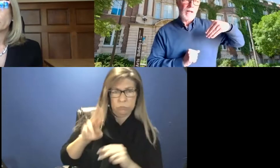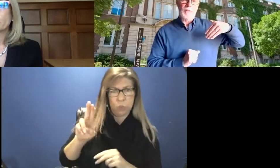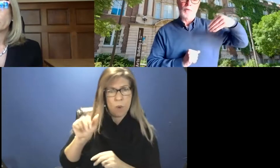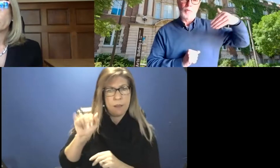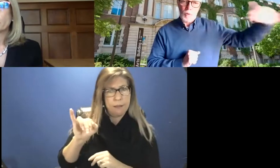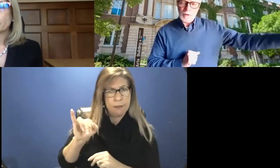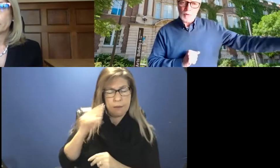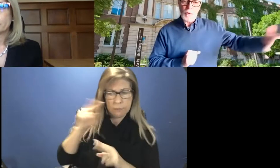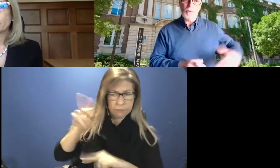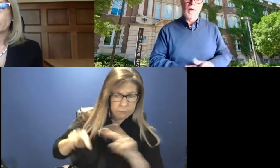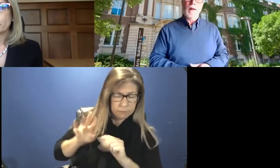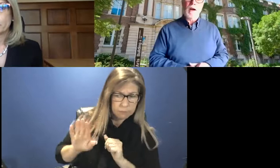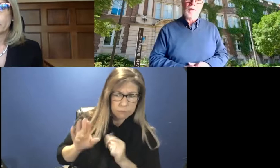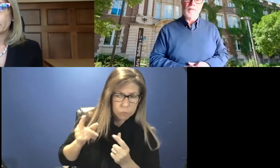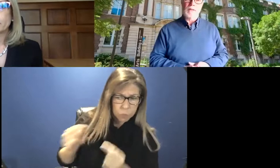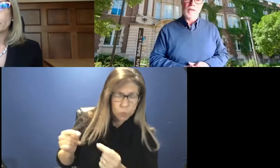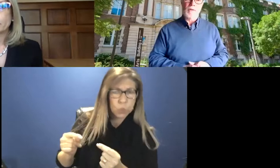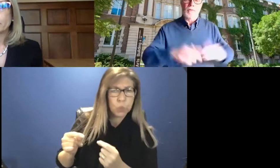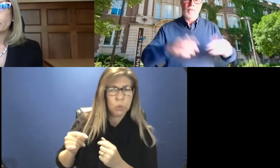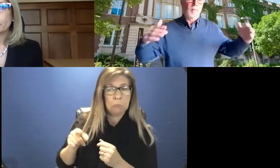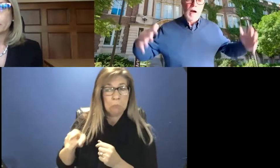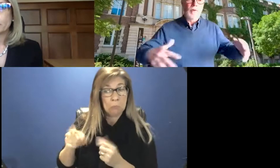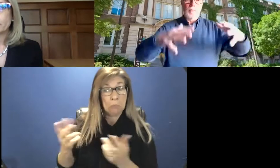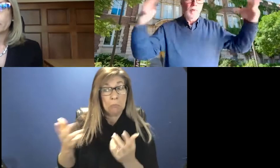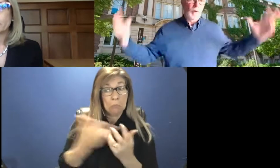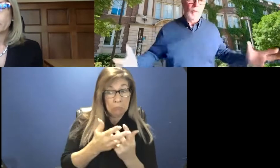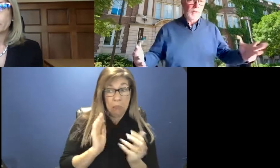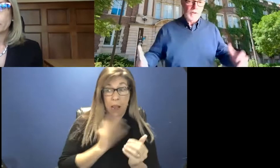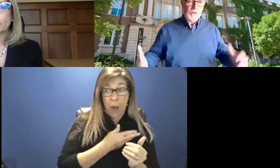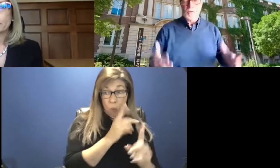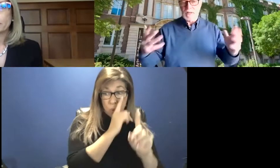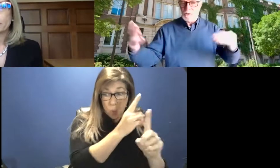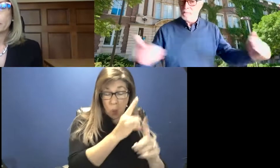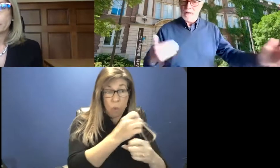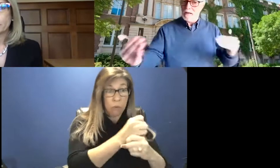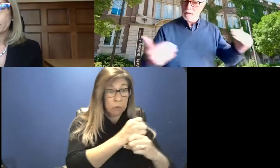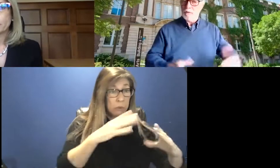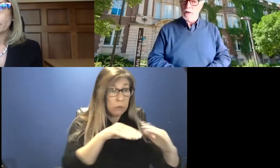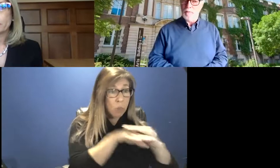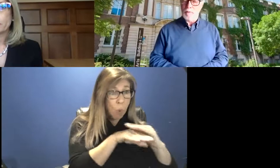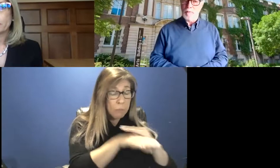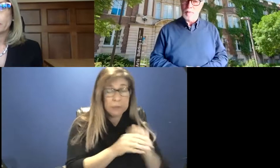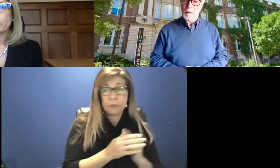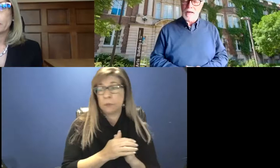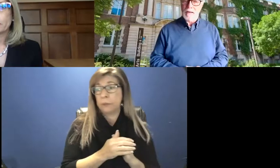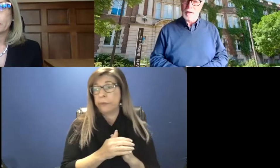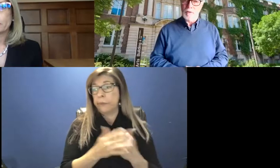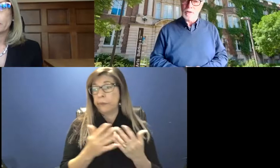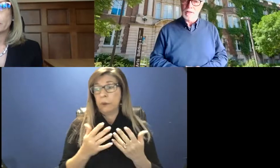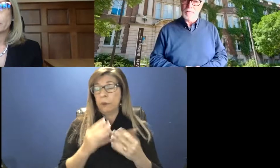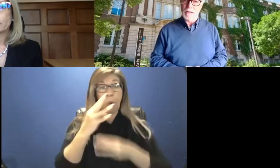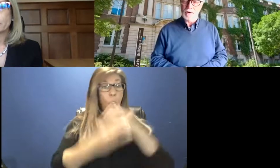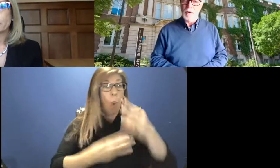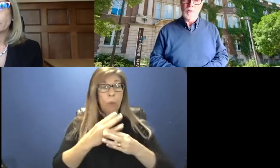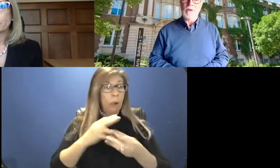our, our plans for enrollment growth, how that fits into other global issues, such as the pandemic and the recovery from, from the pandemic and